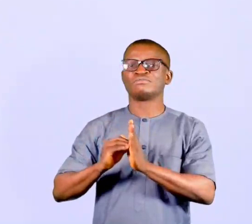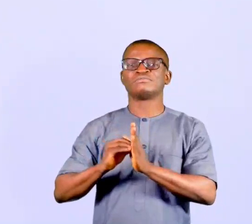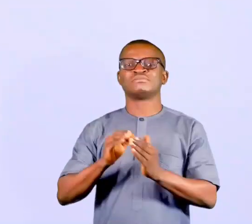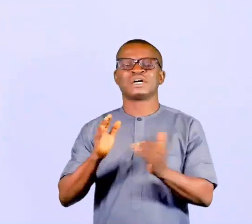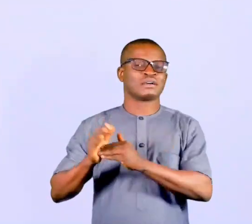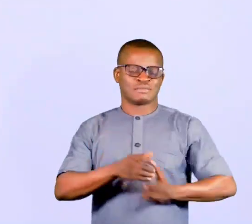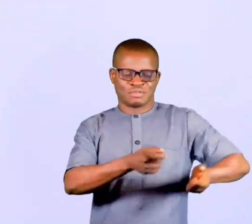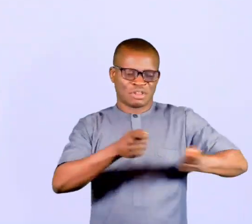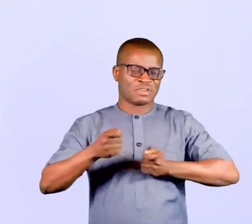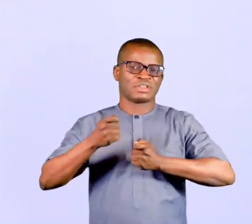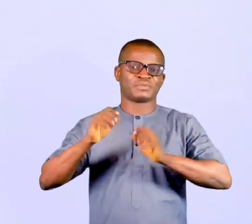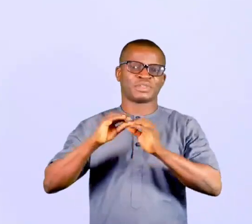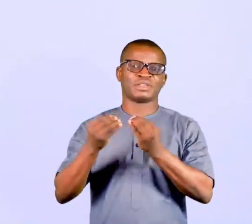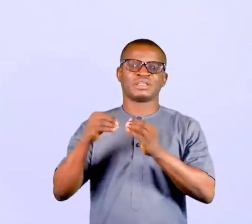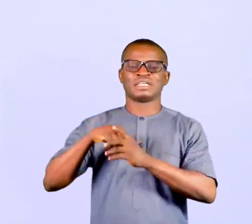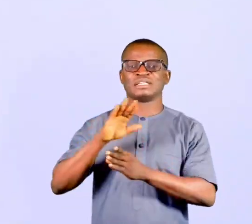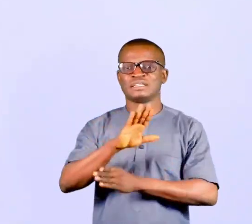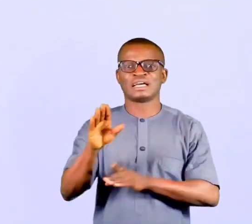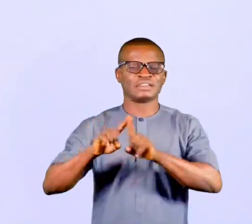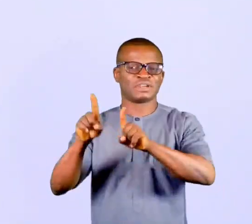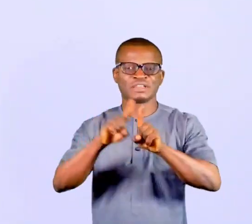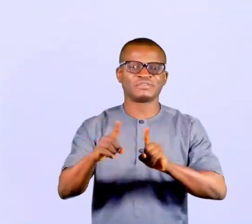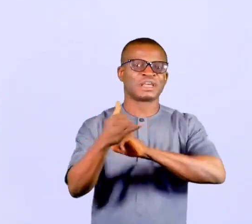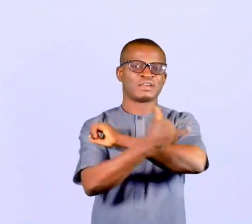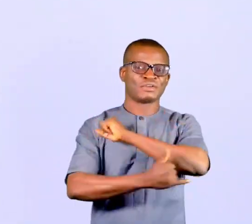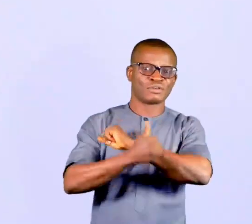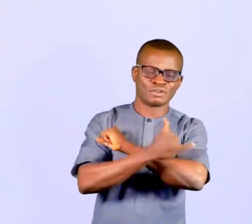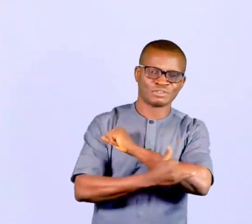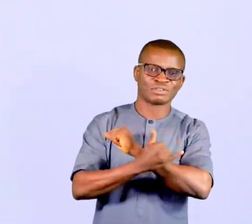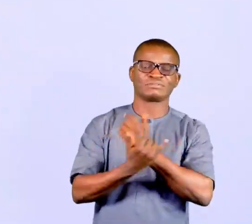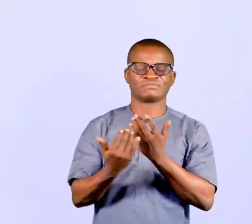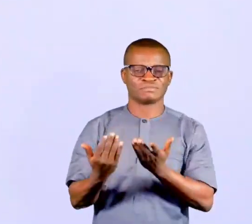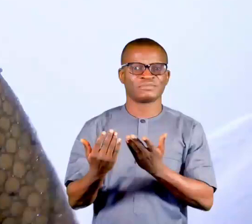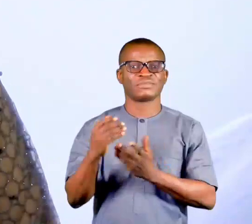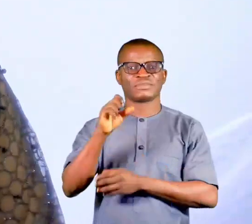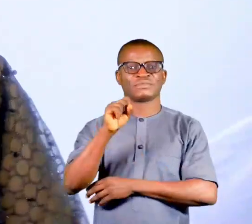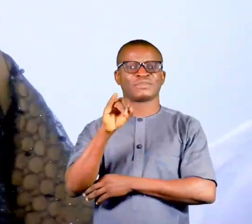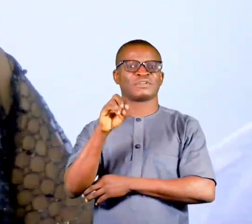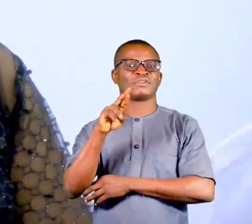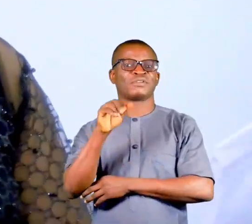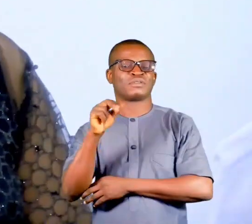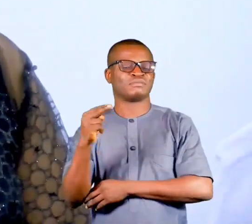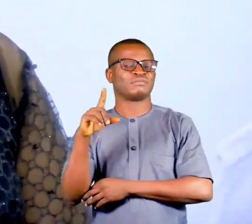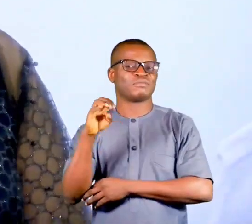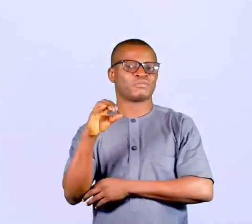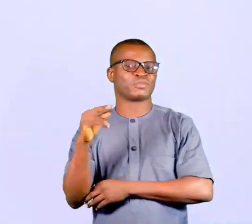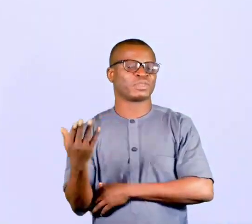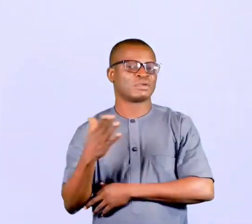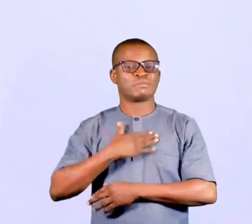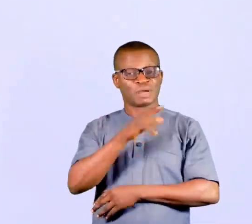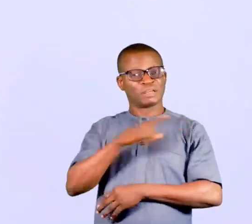-trafficking institutions in their various countries. And the latest is Syria-owned. My lord, we are all aware of the